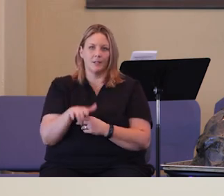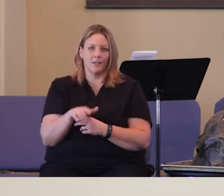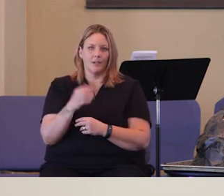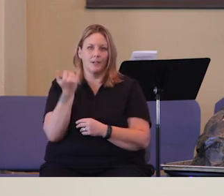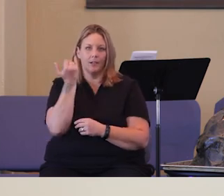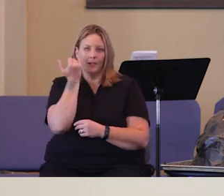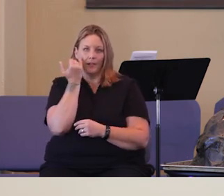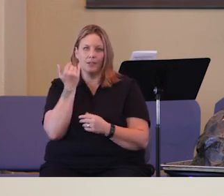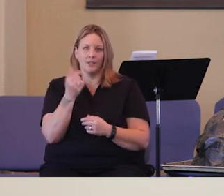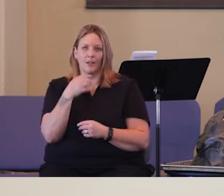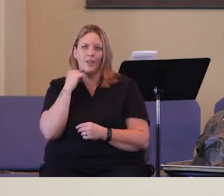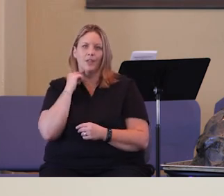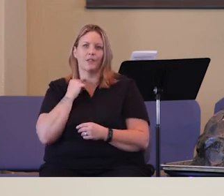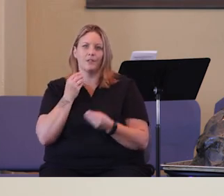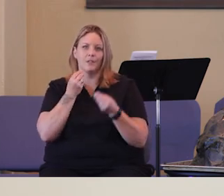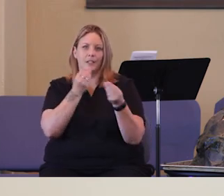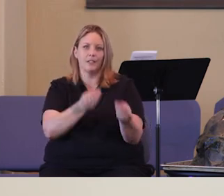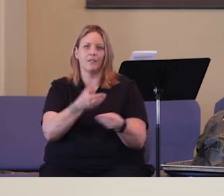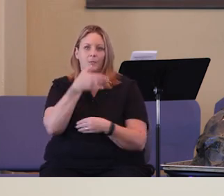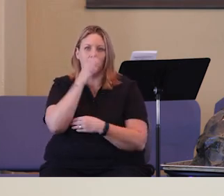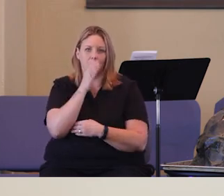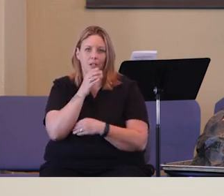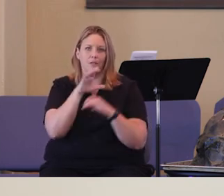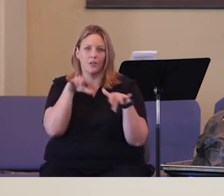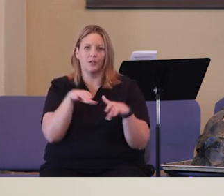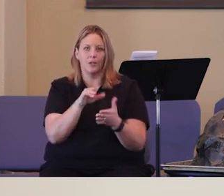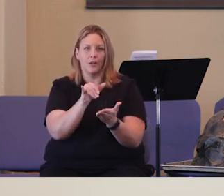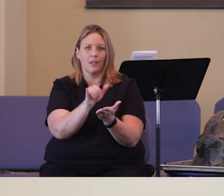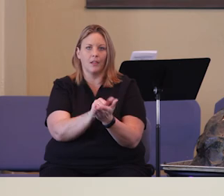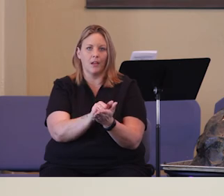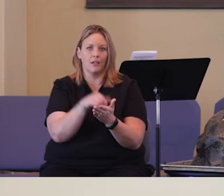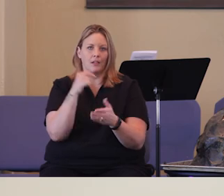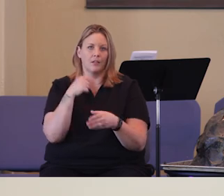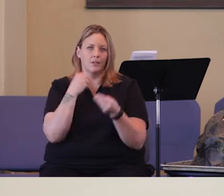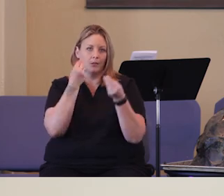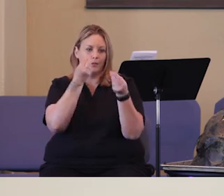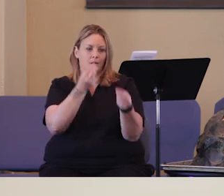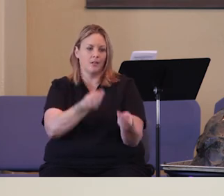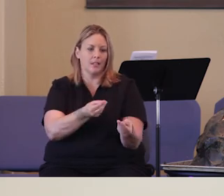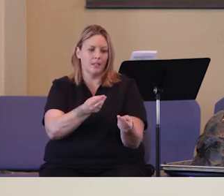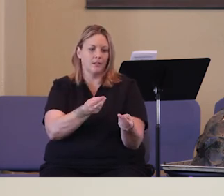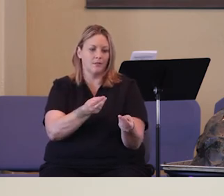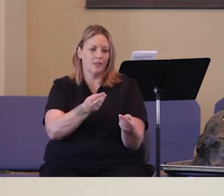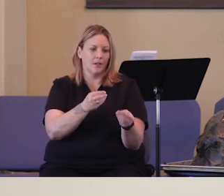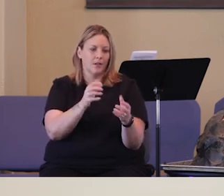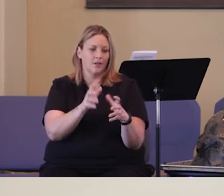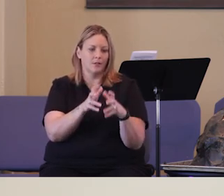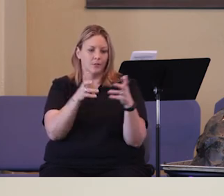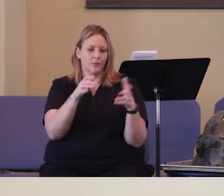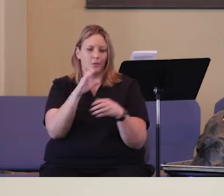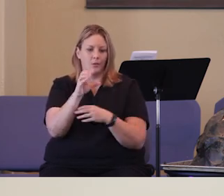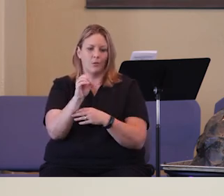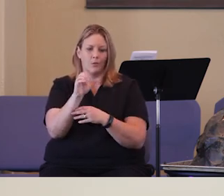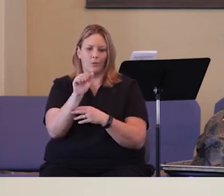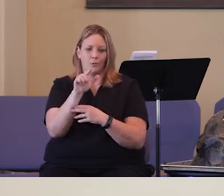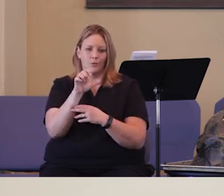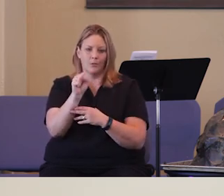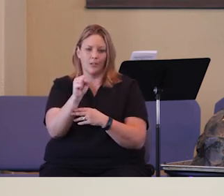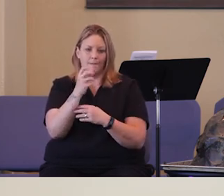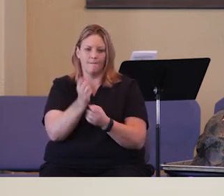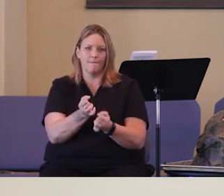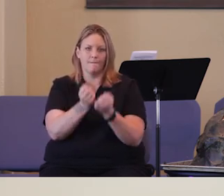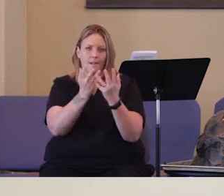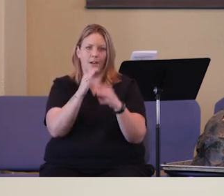hungry, feed him. If he is thirsty, give him drink, for in doing you will heap coals of fire on his head.